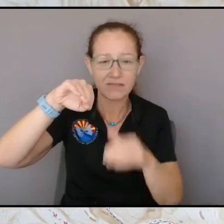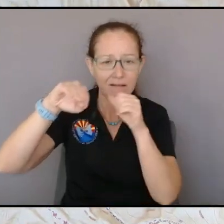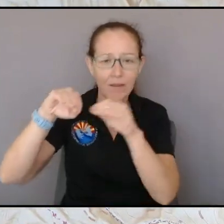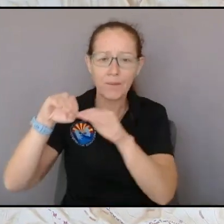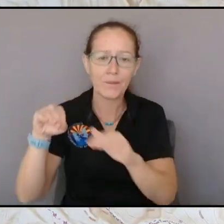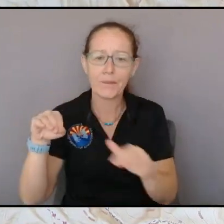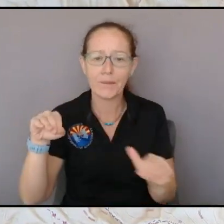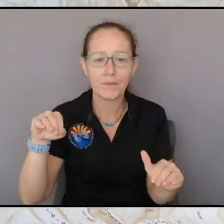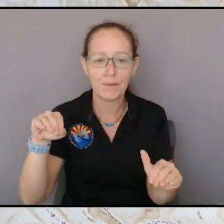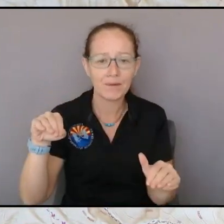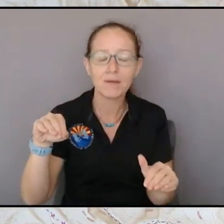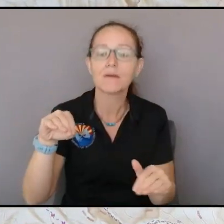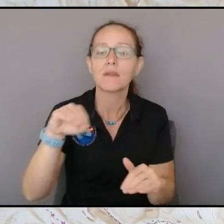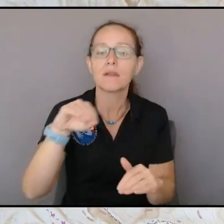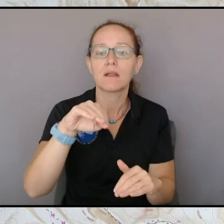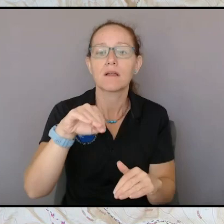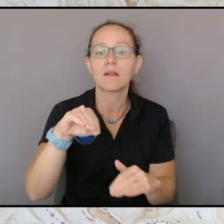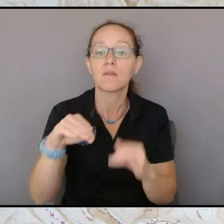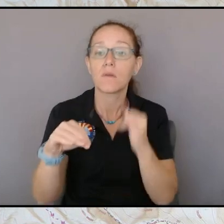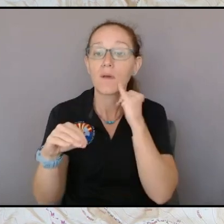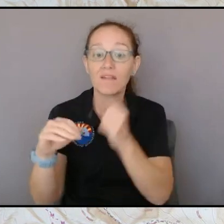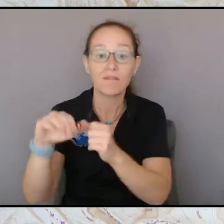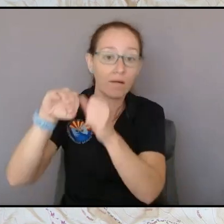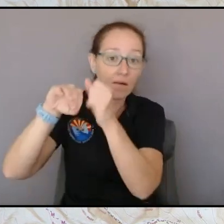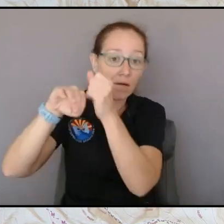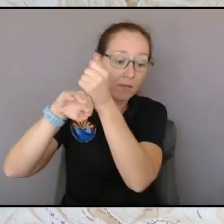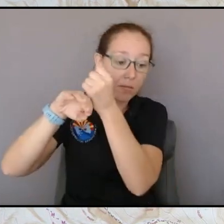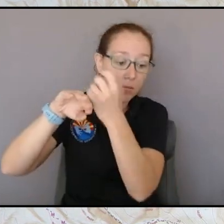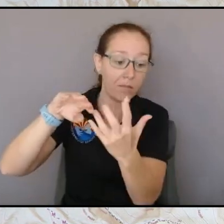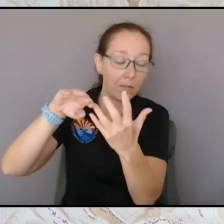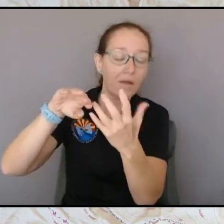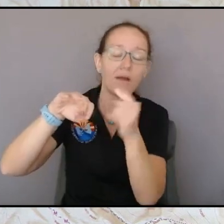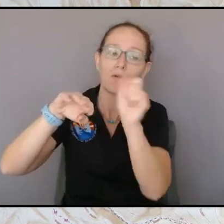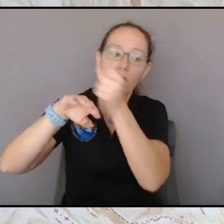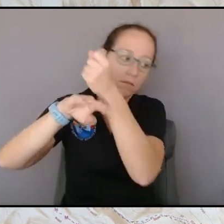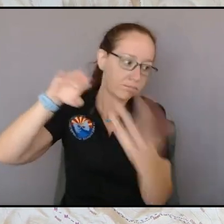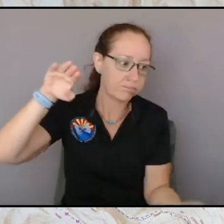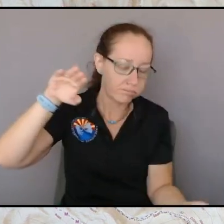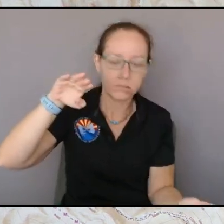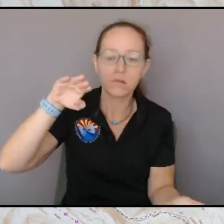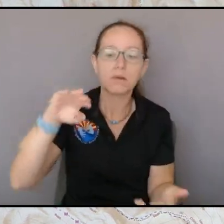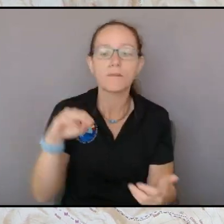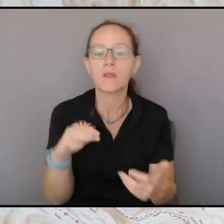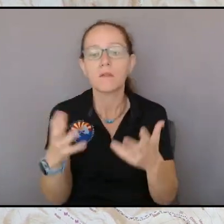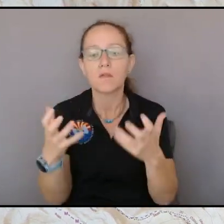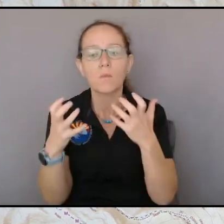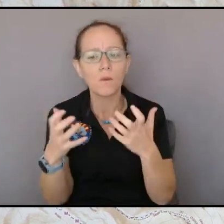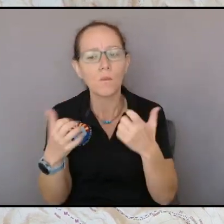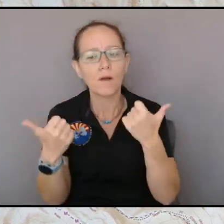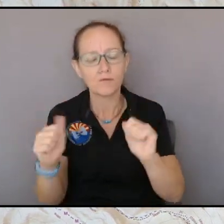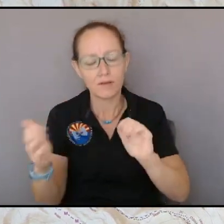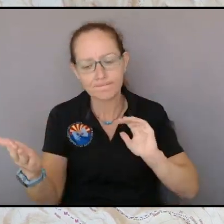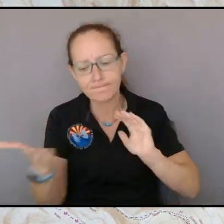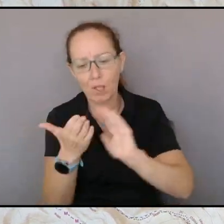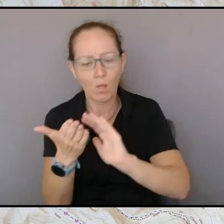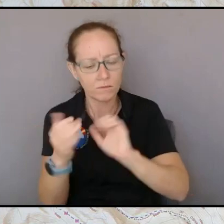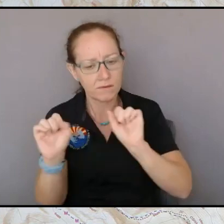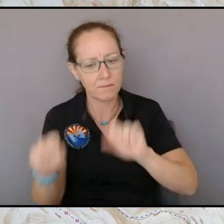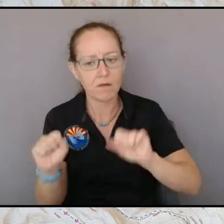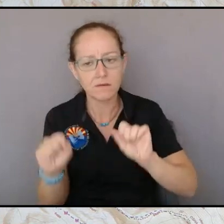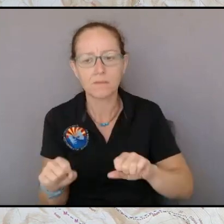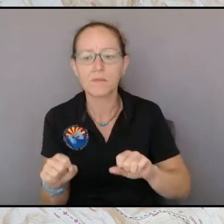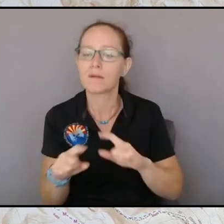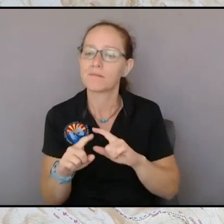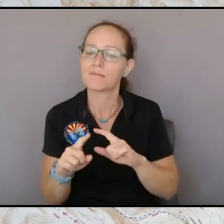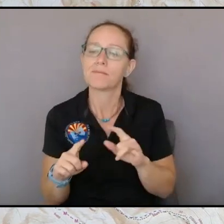want to go as direct as possible in there for the reasons i just stated we will respond to the fire environment to take